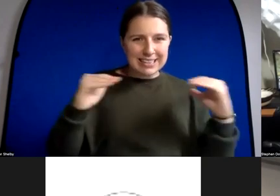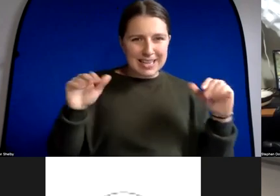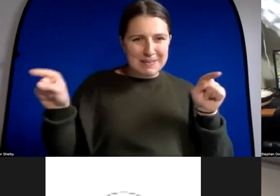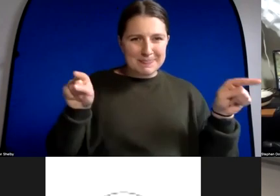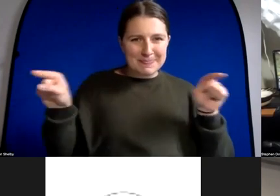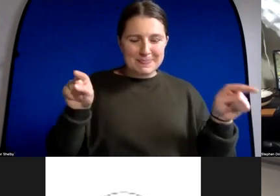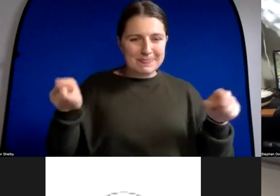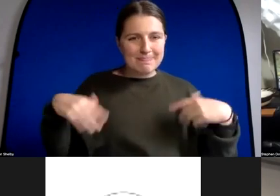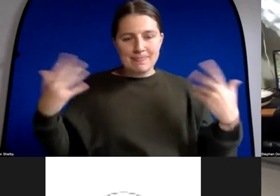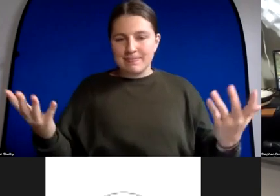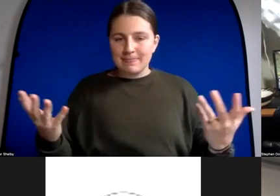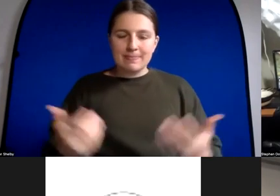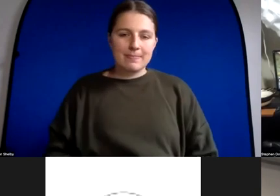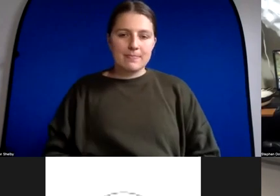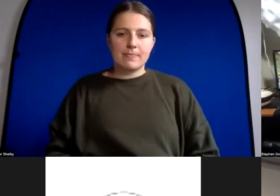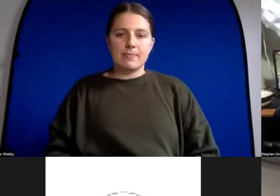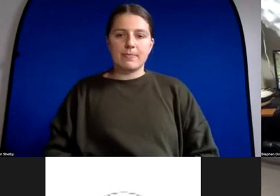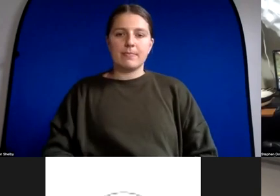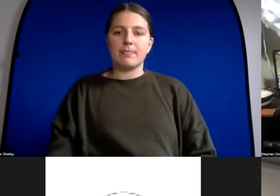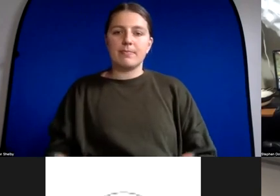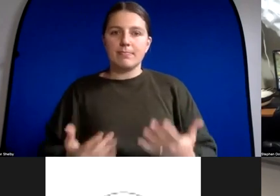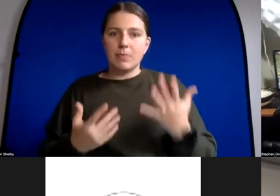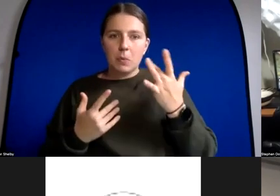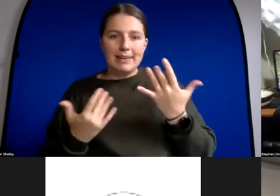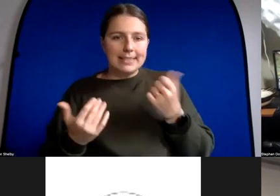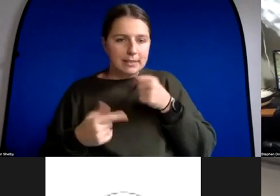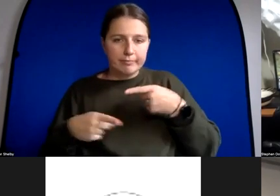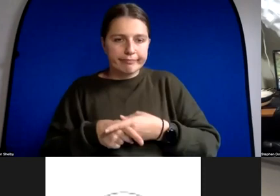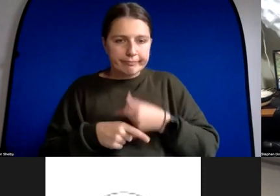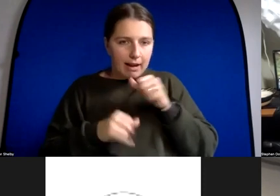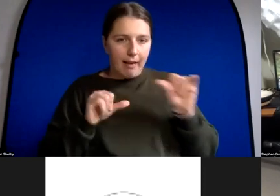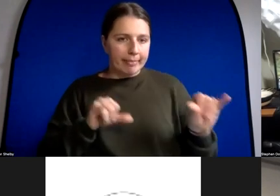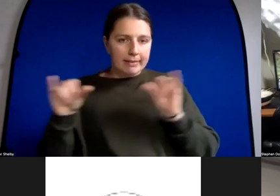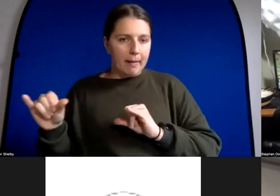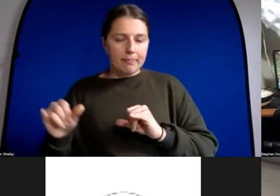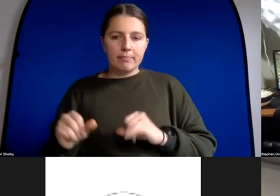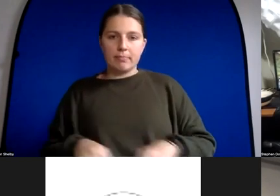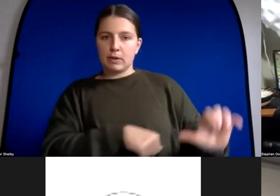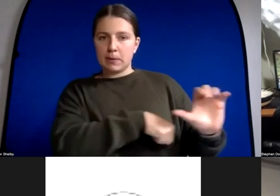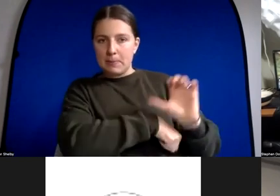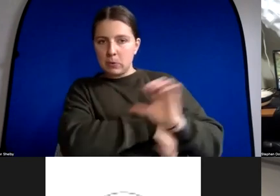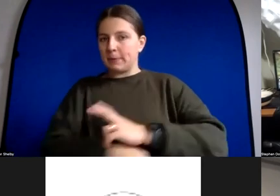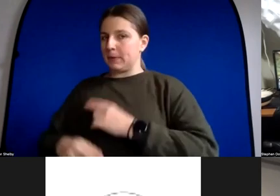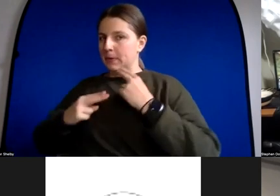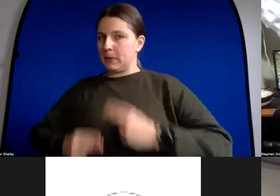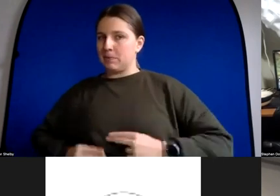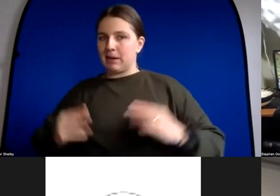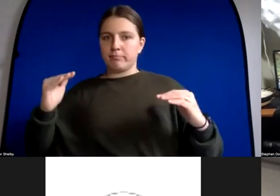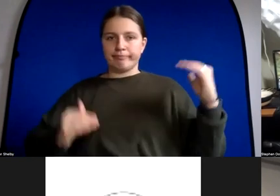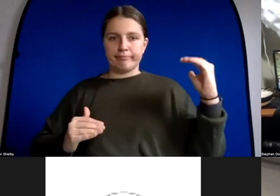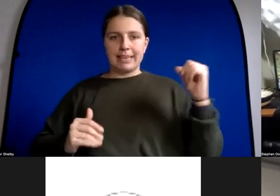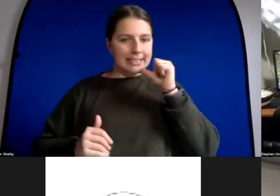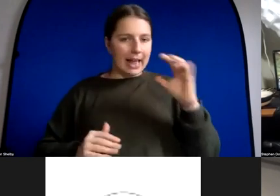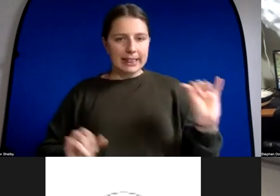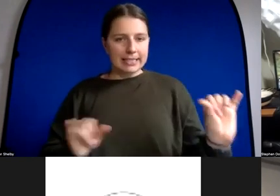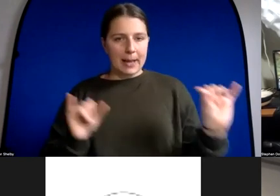saw it and thought of it and i'm recording art because it's not the same um so so that's that's my thought about that